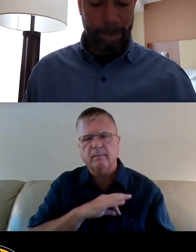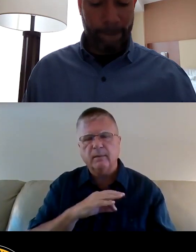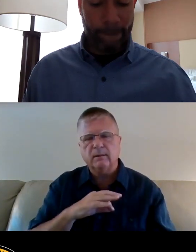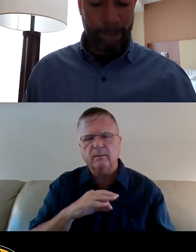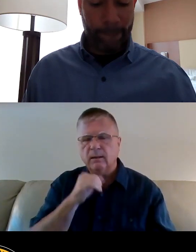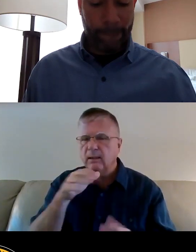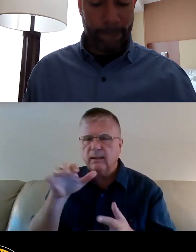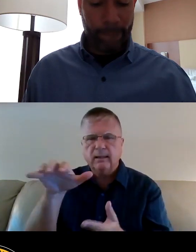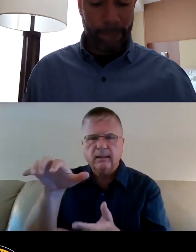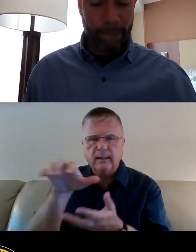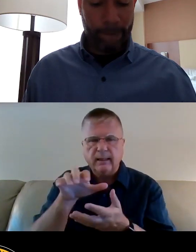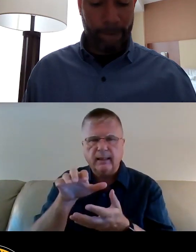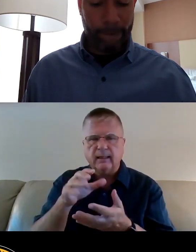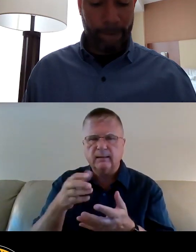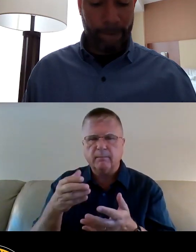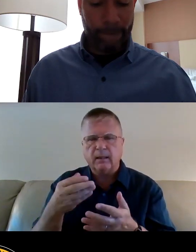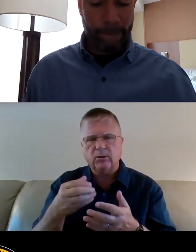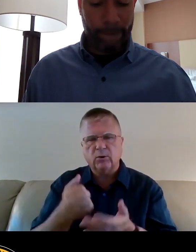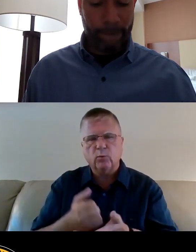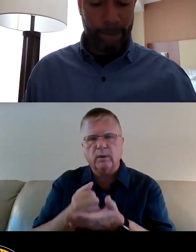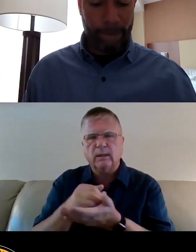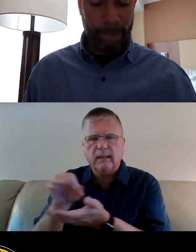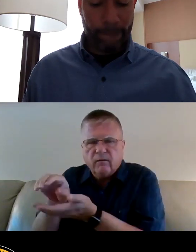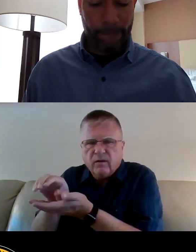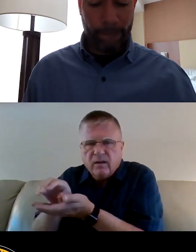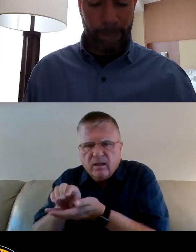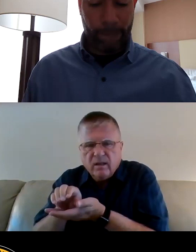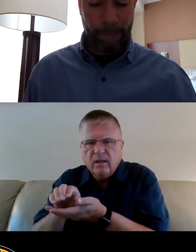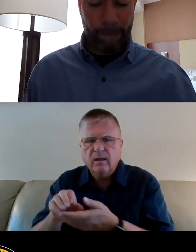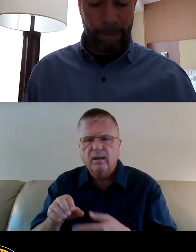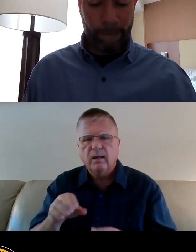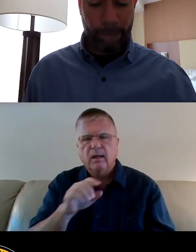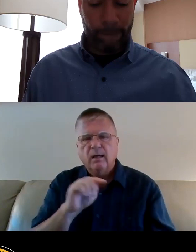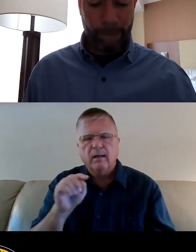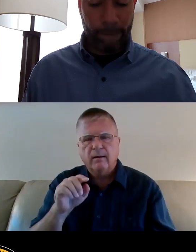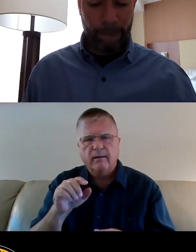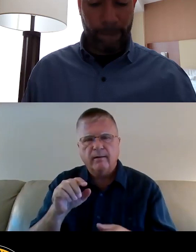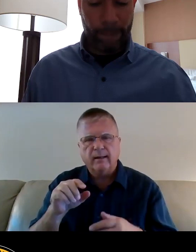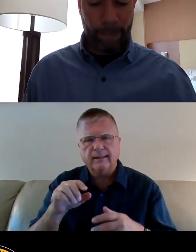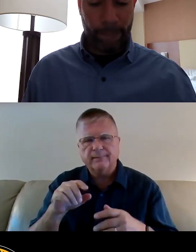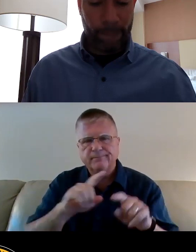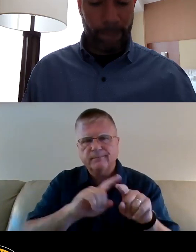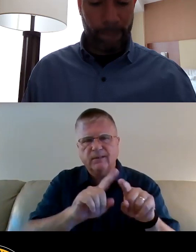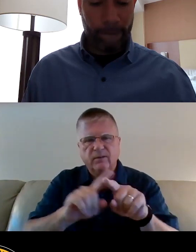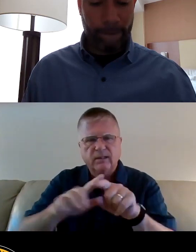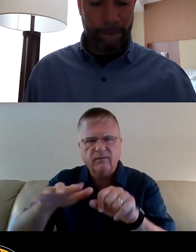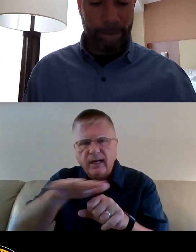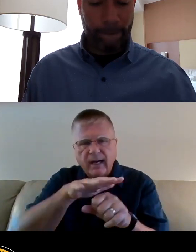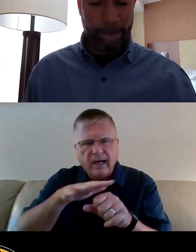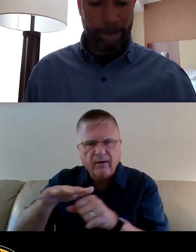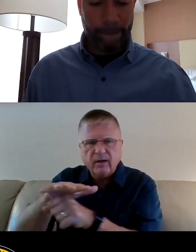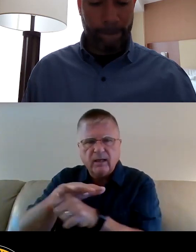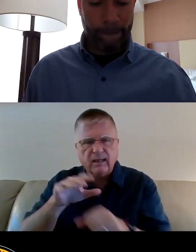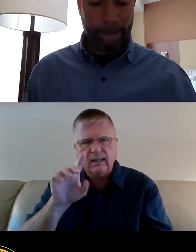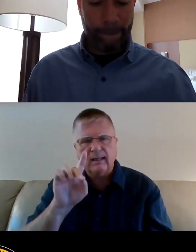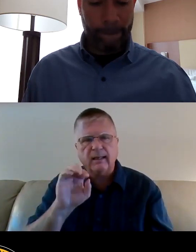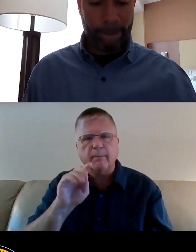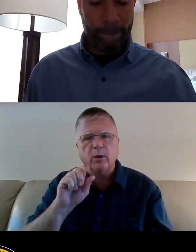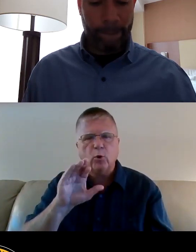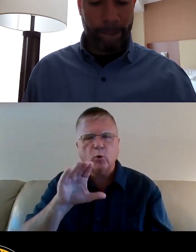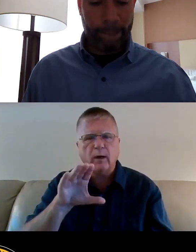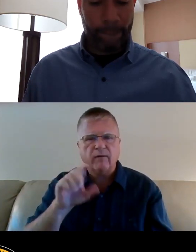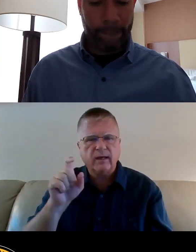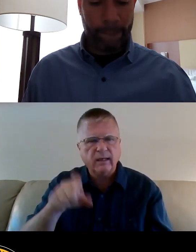relief as some others. The demographics that I'd like you to consider that were age